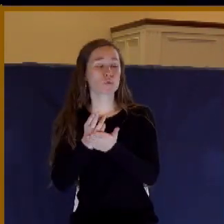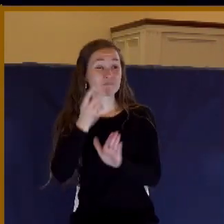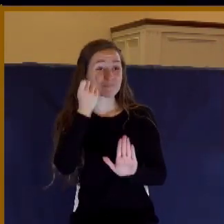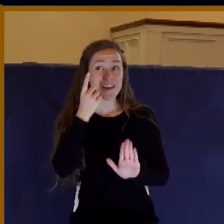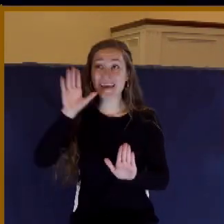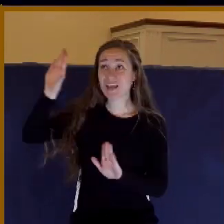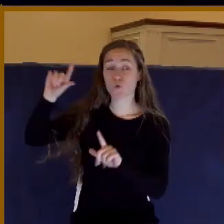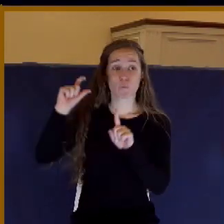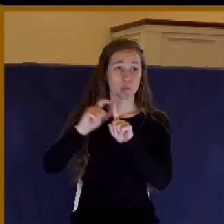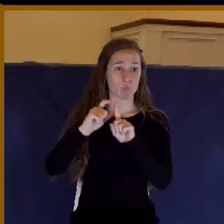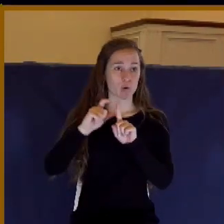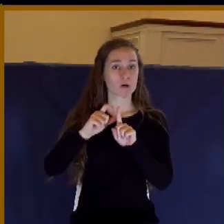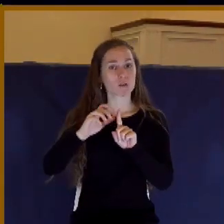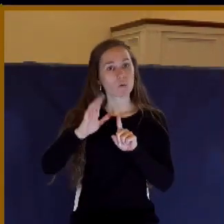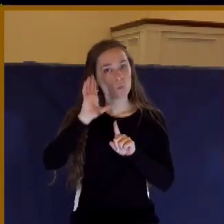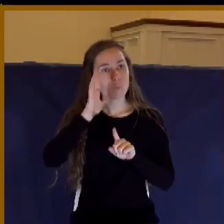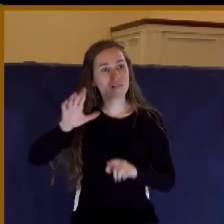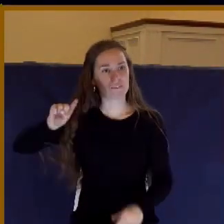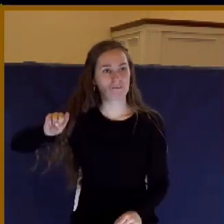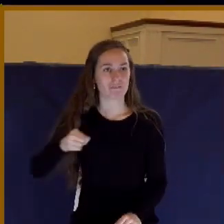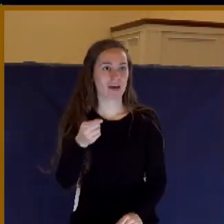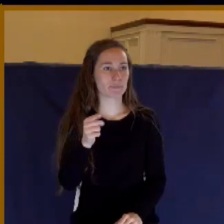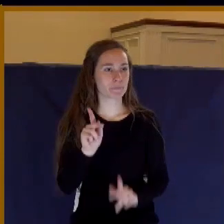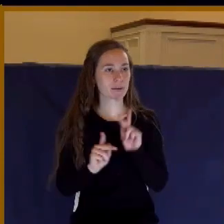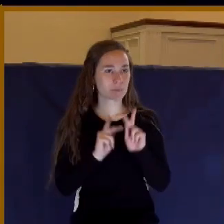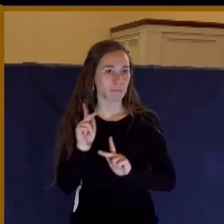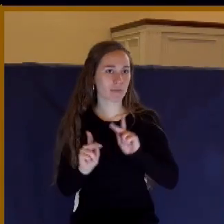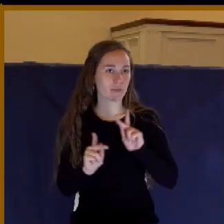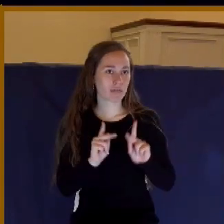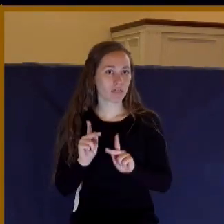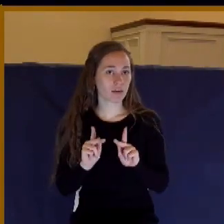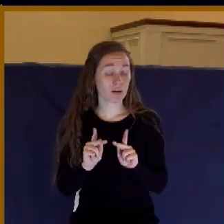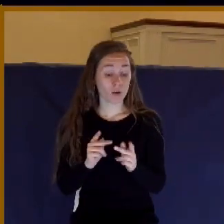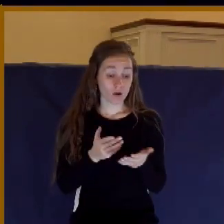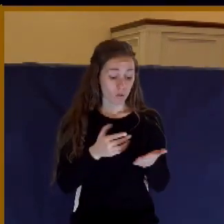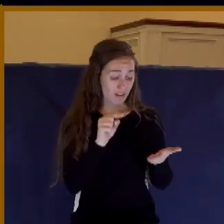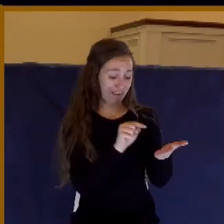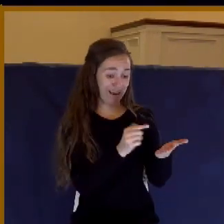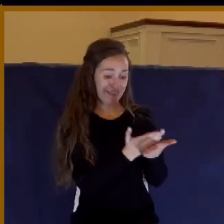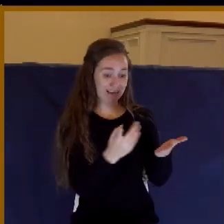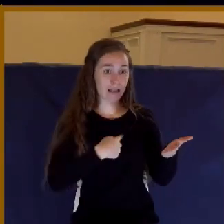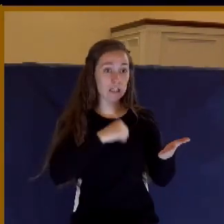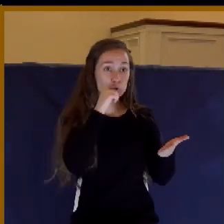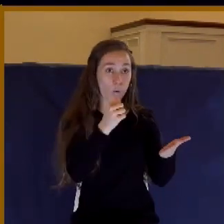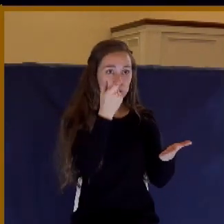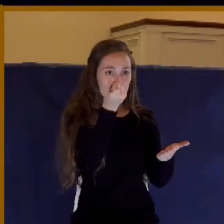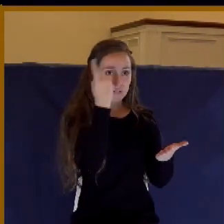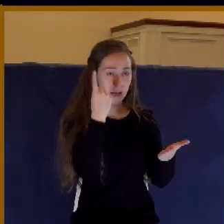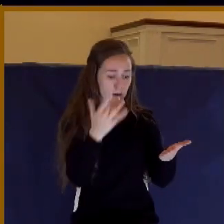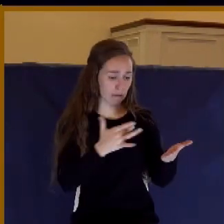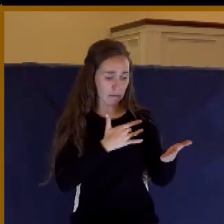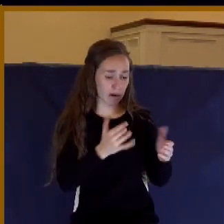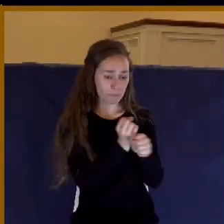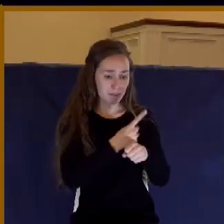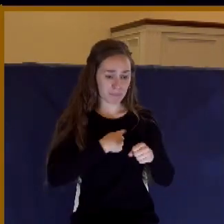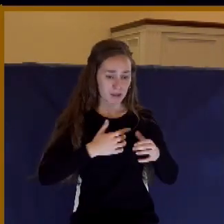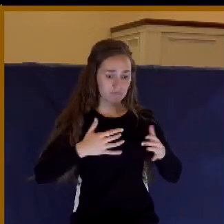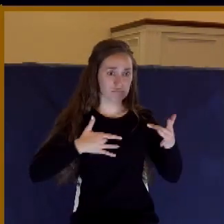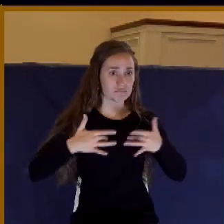offensive. It's not the things that I don't understand in the Bible that trouble me. It's the things that I do understand that trouble me.